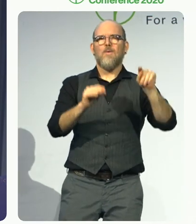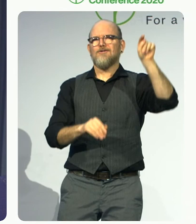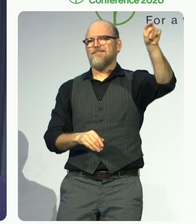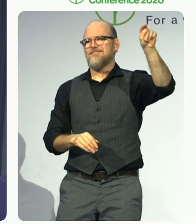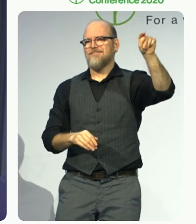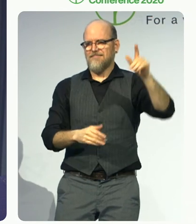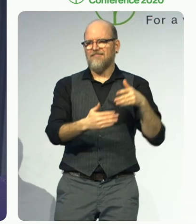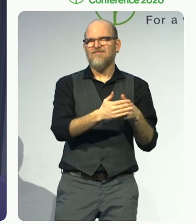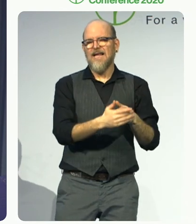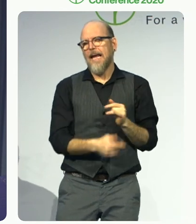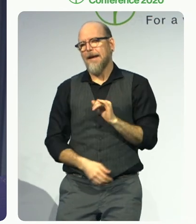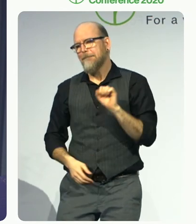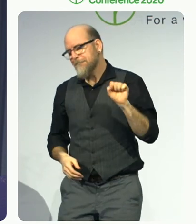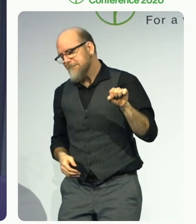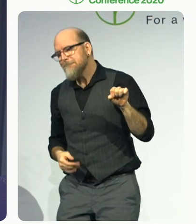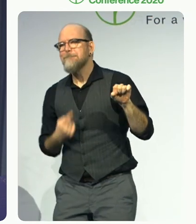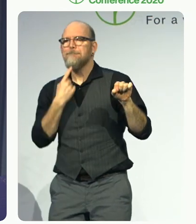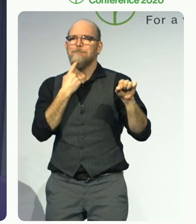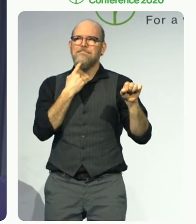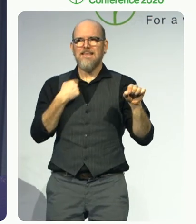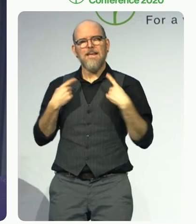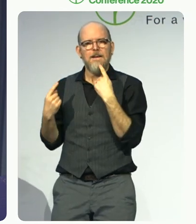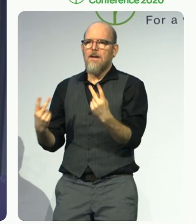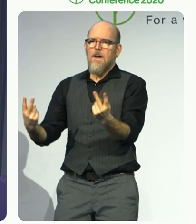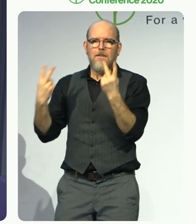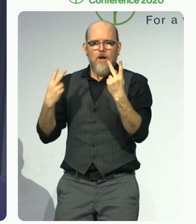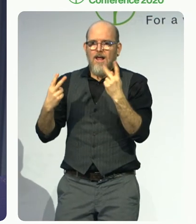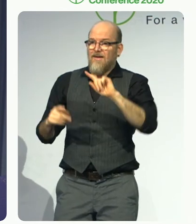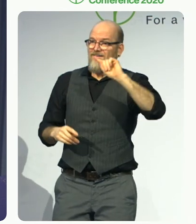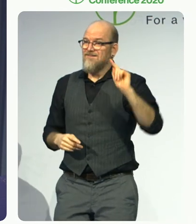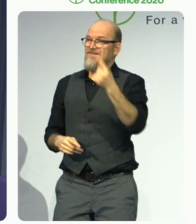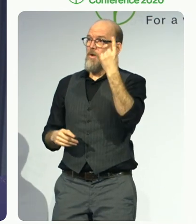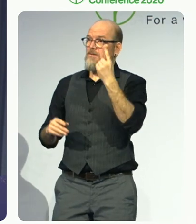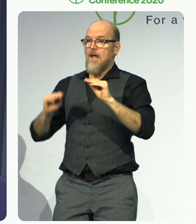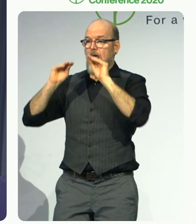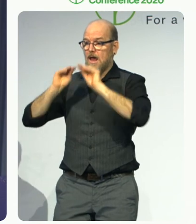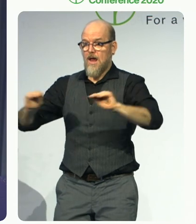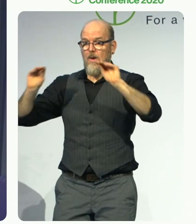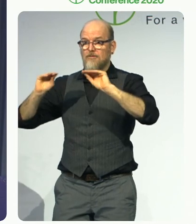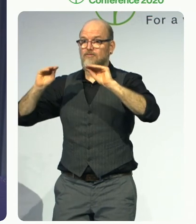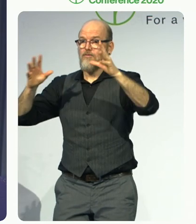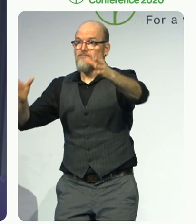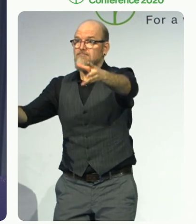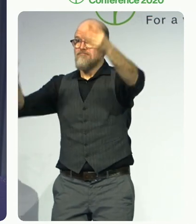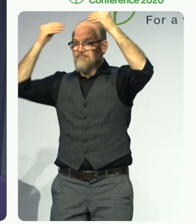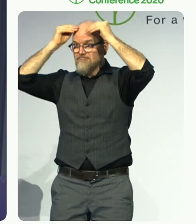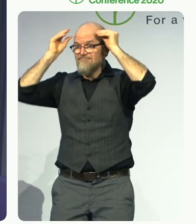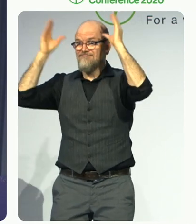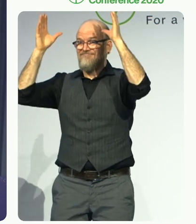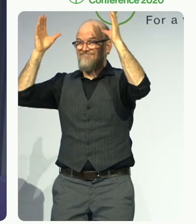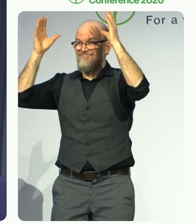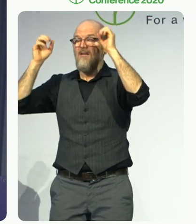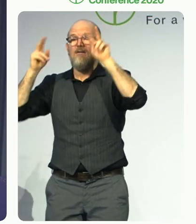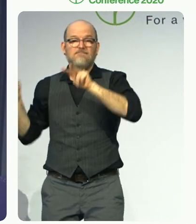to participate in the labour market and policy making. It must, therefore, be an interest